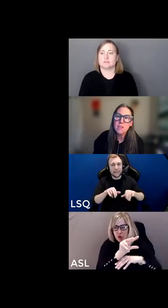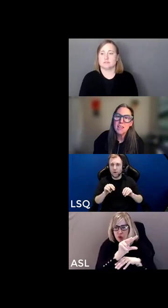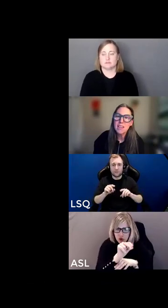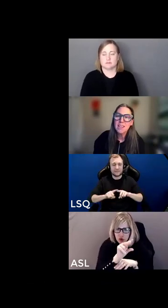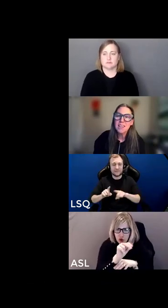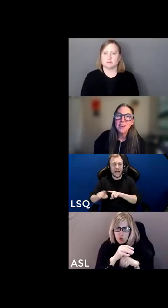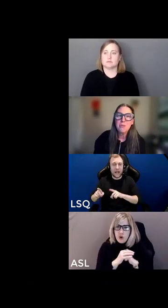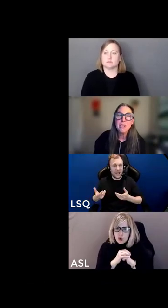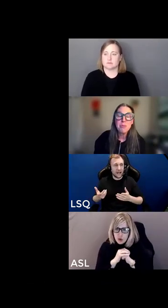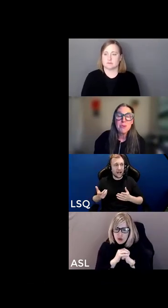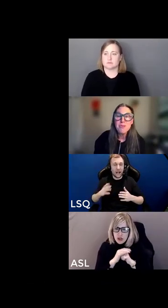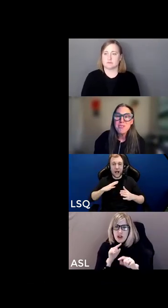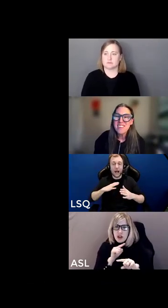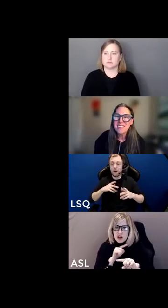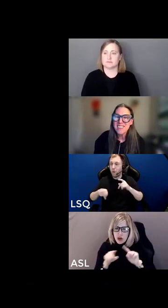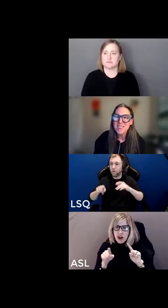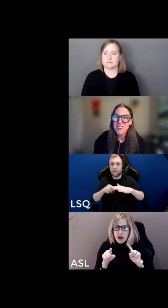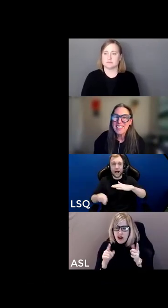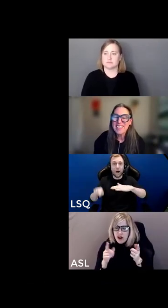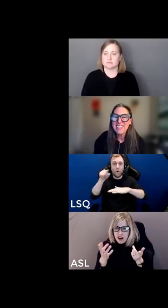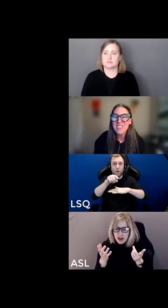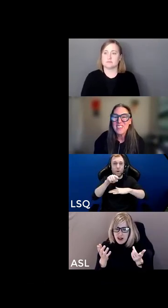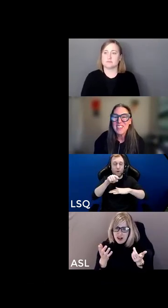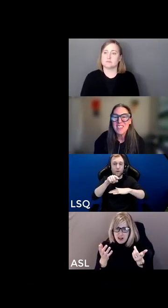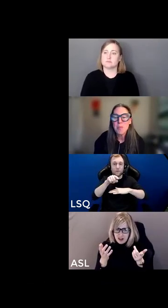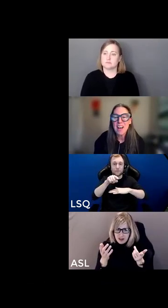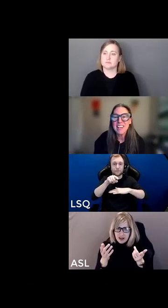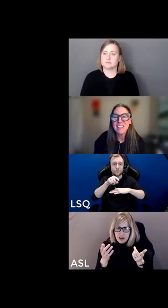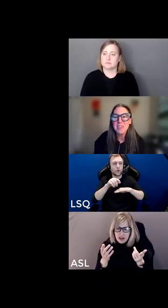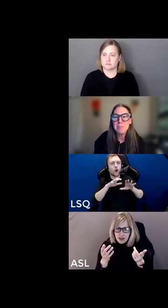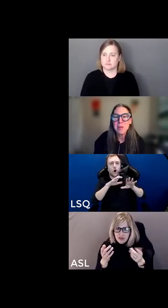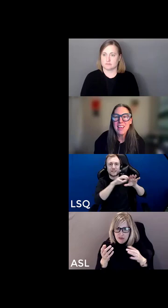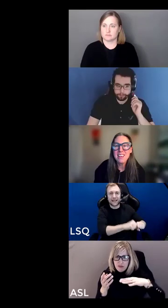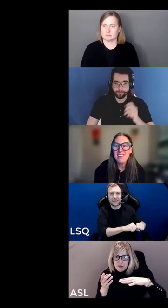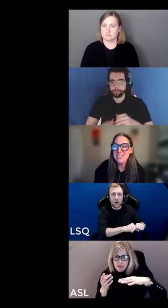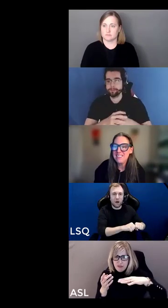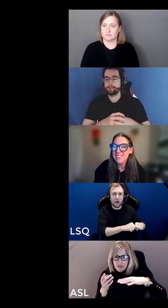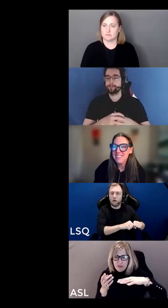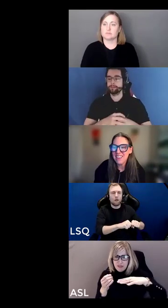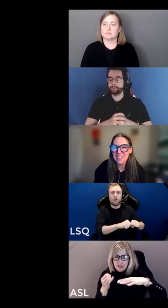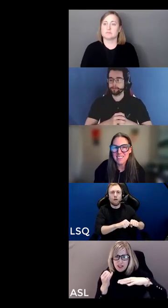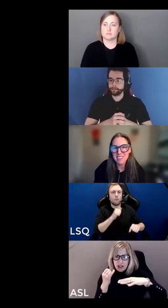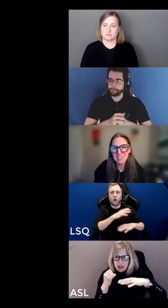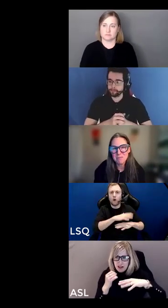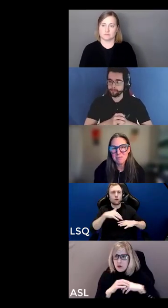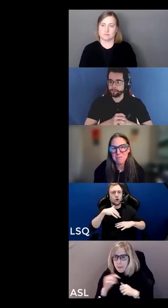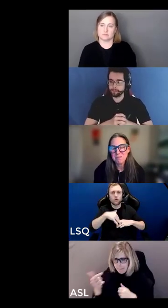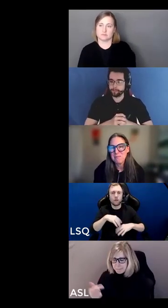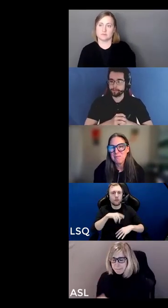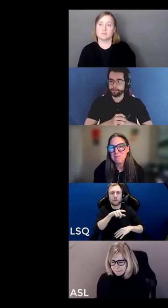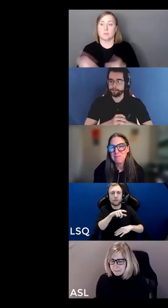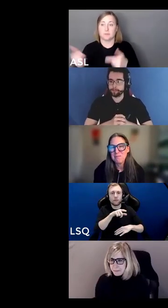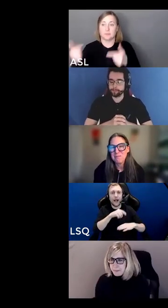-indigenous reproduce this coin is by pan-indigenizing